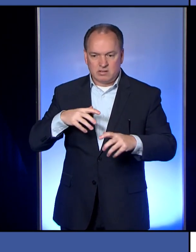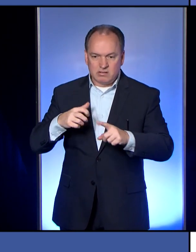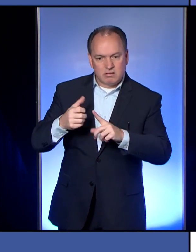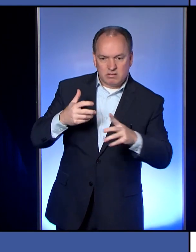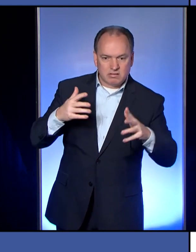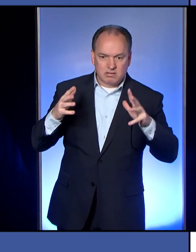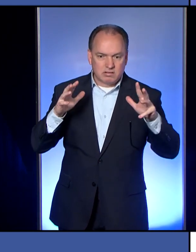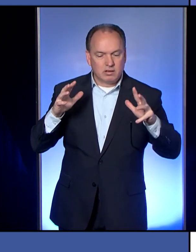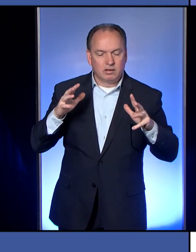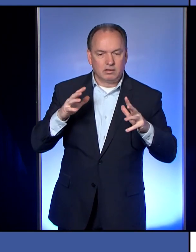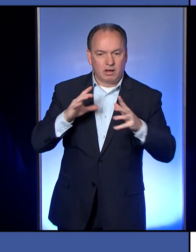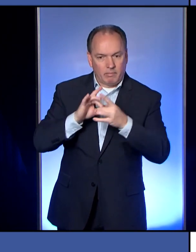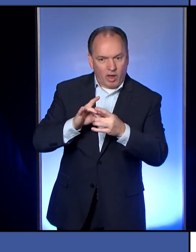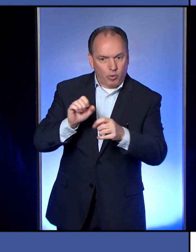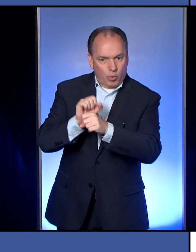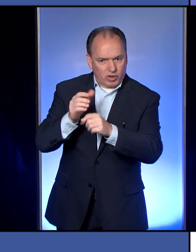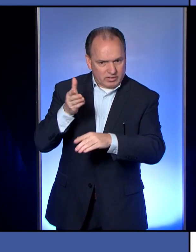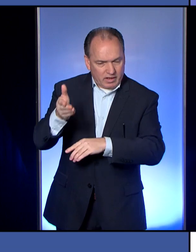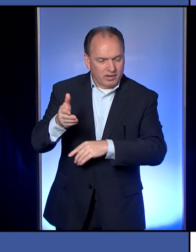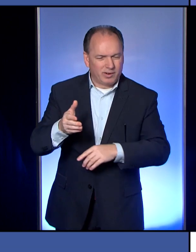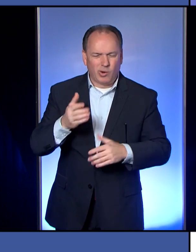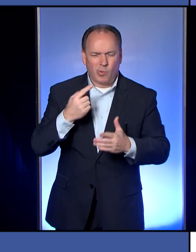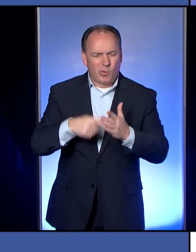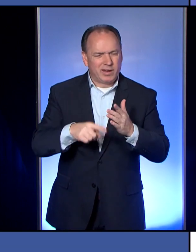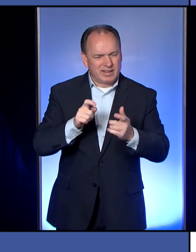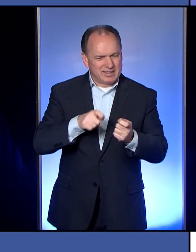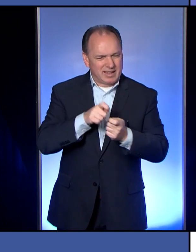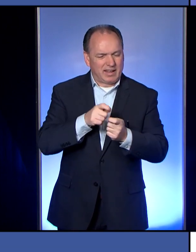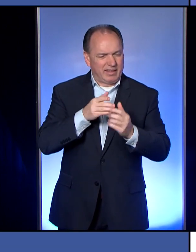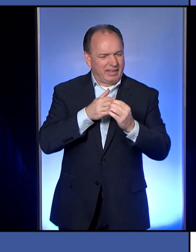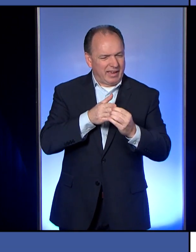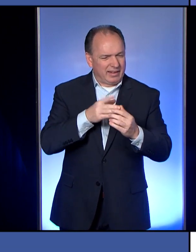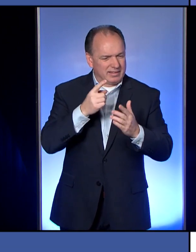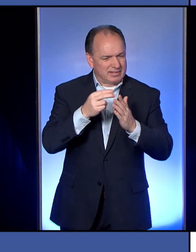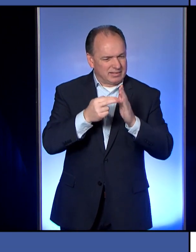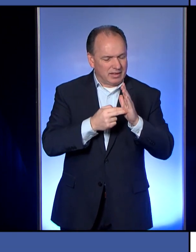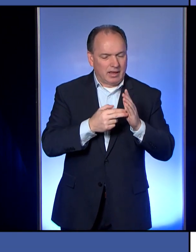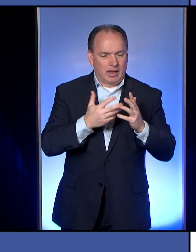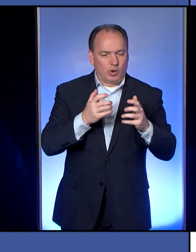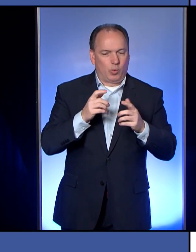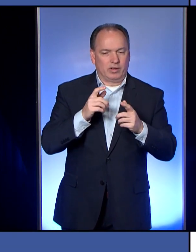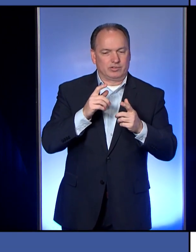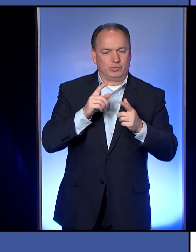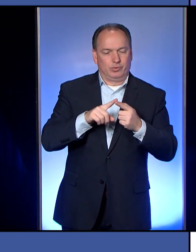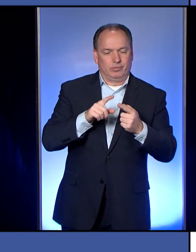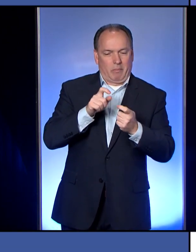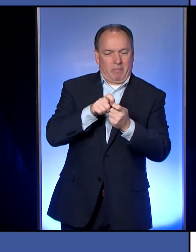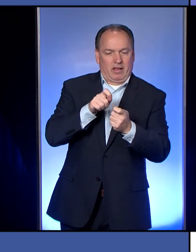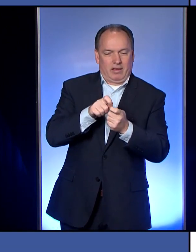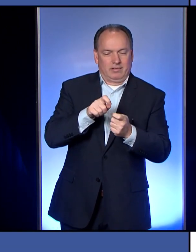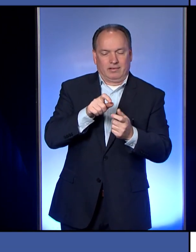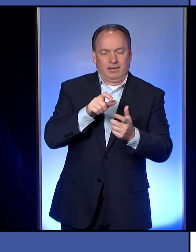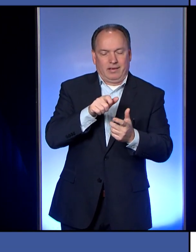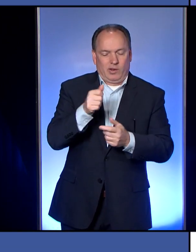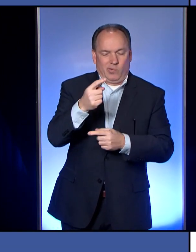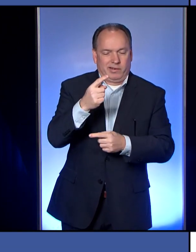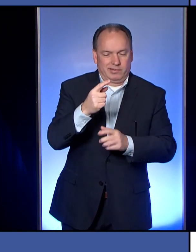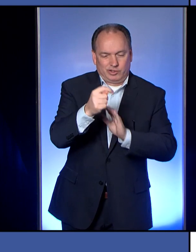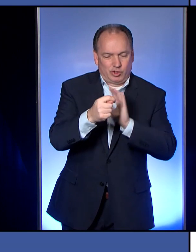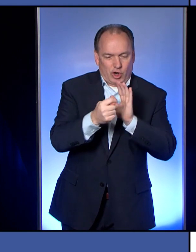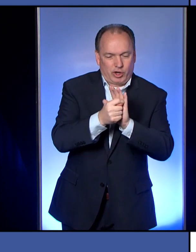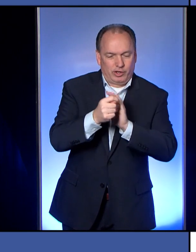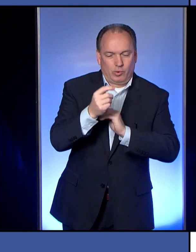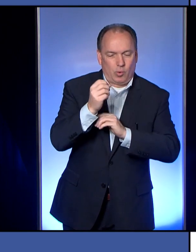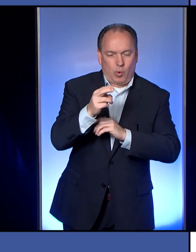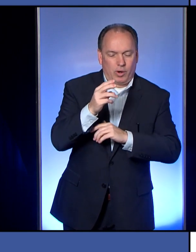exactly is the guidance for, let's say I want to pick on anybody, but a target or a Walmart, what's allowed to be